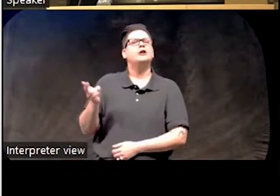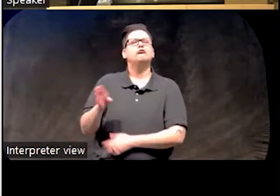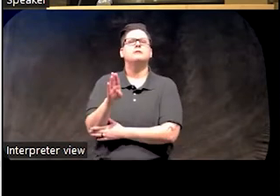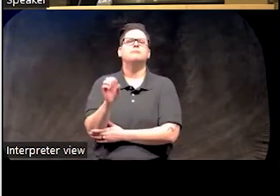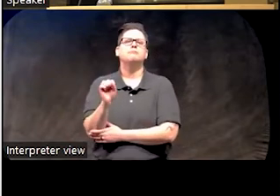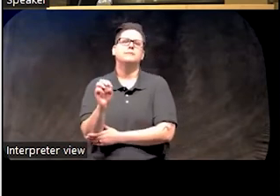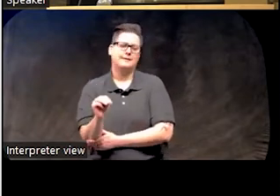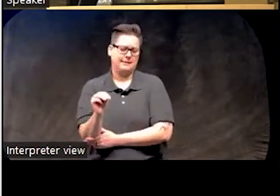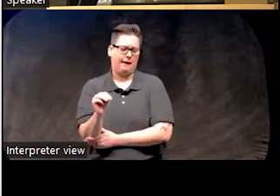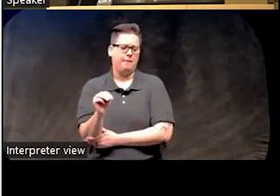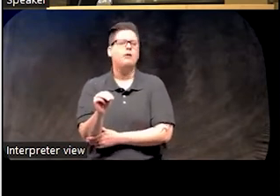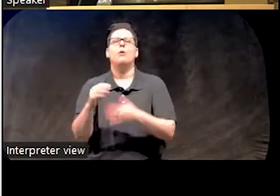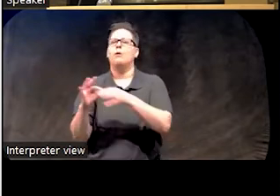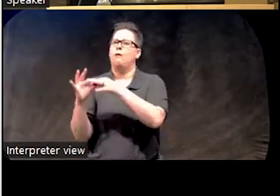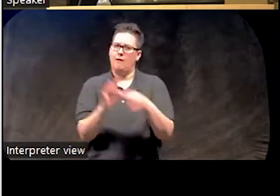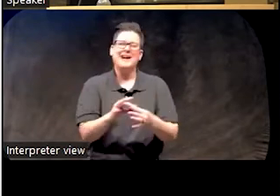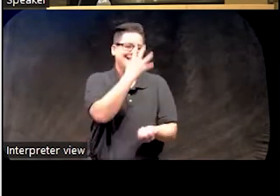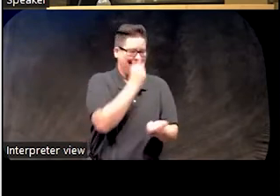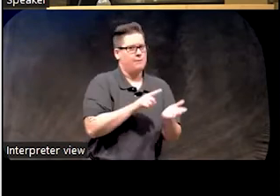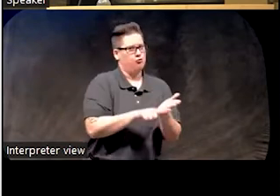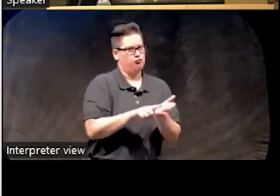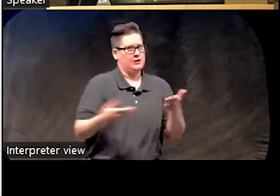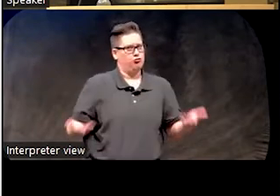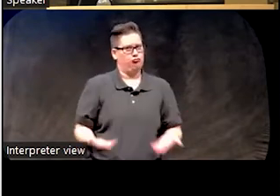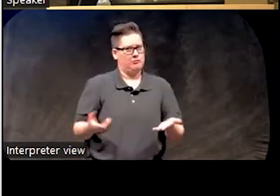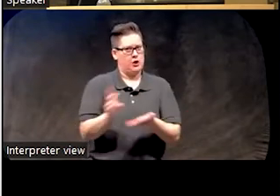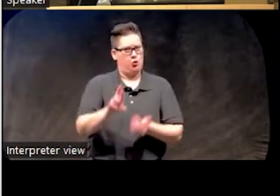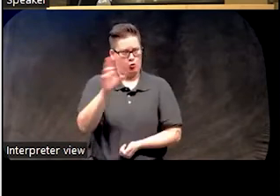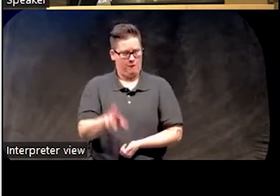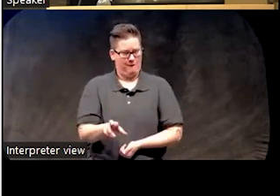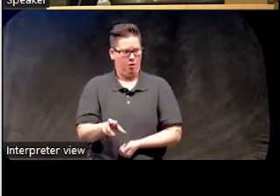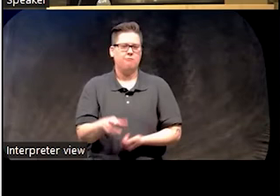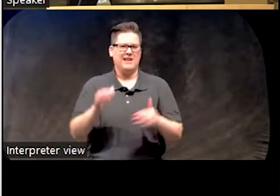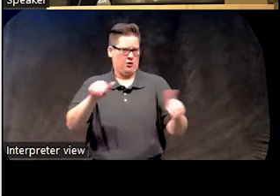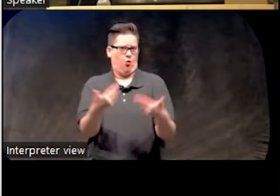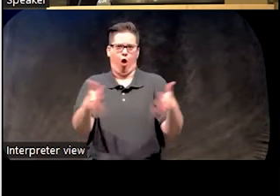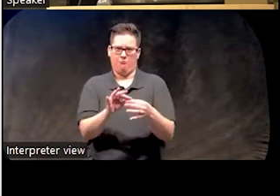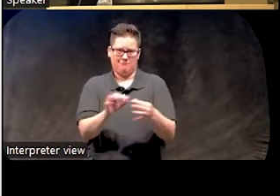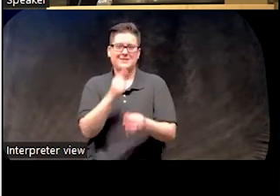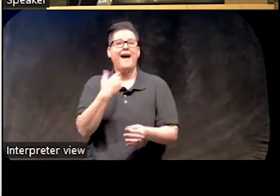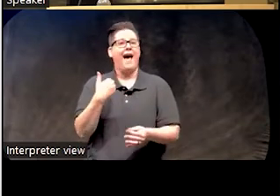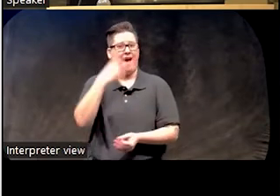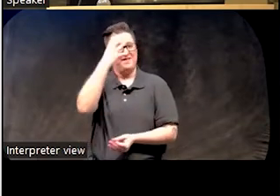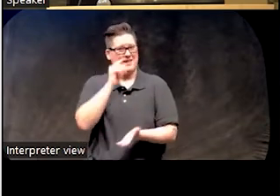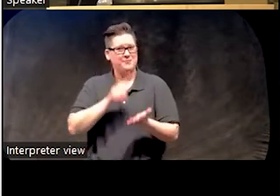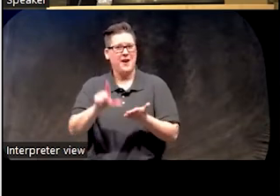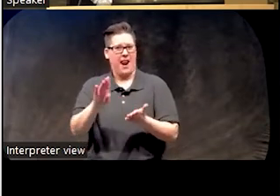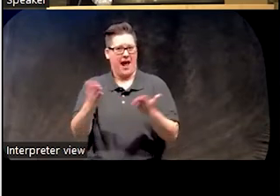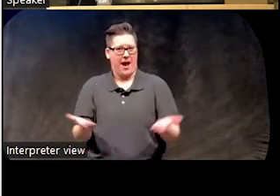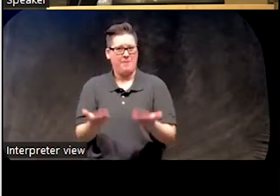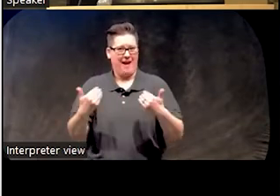BSM, very much tied to sleep research here. So as George indicated, we do indeed have a sleep research lab.